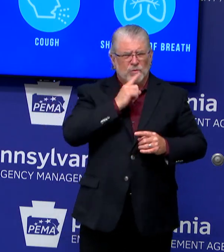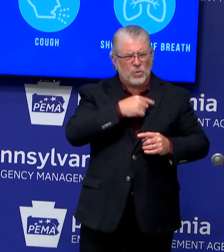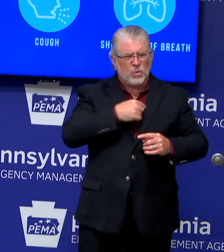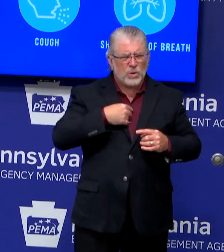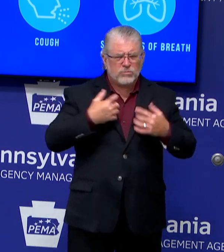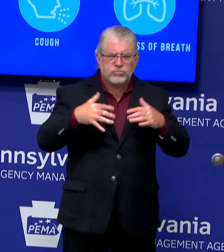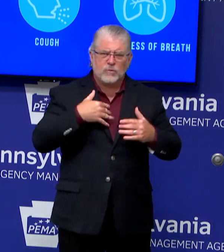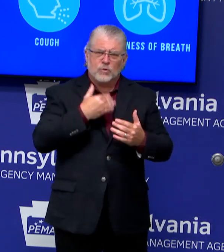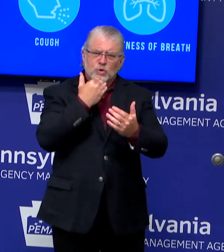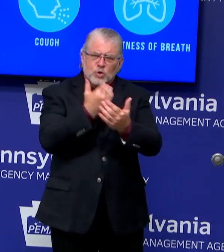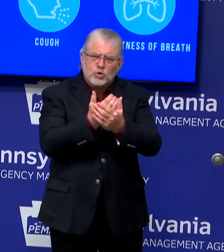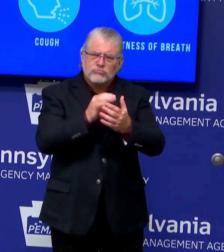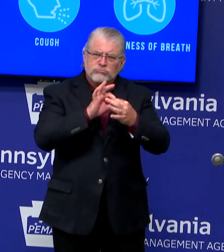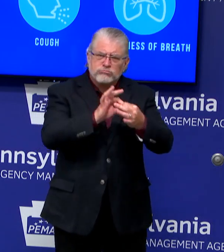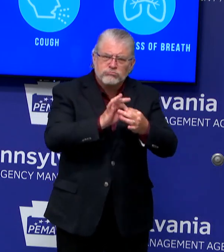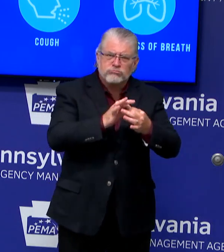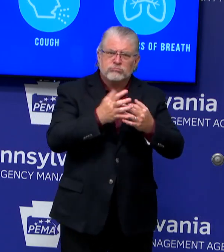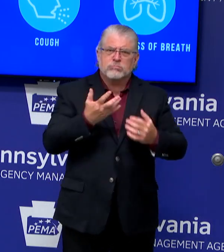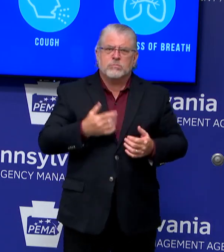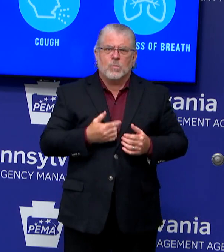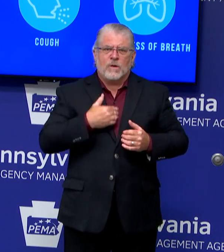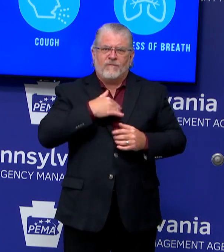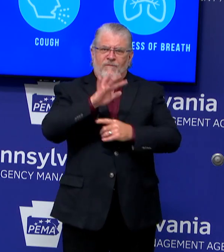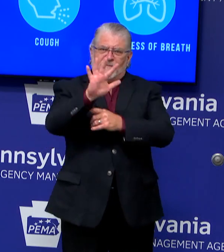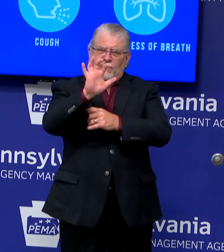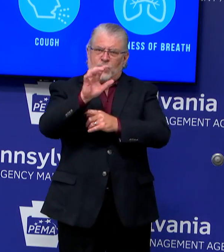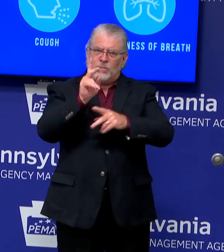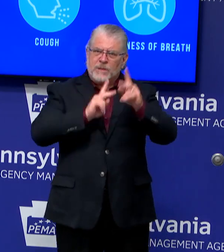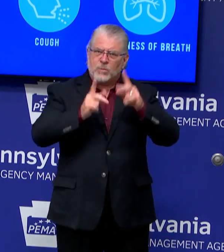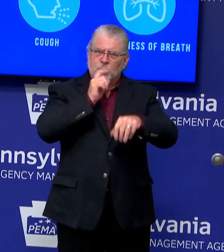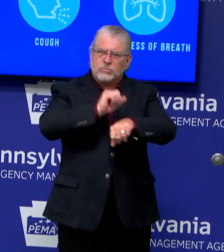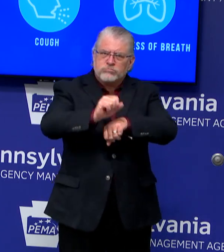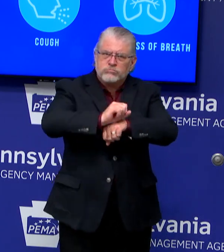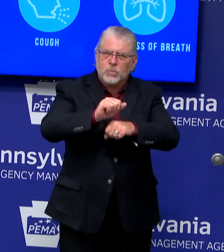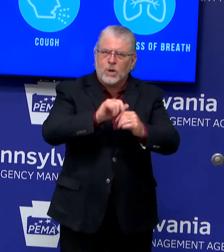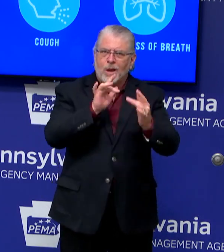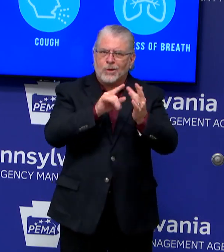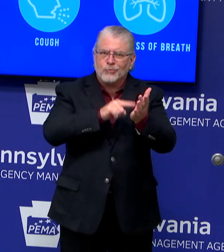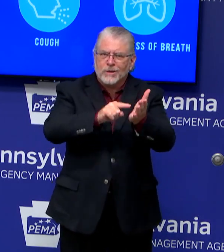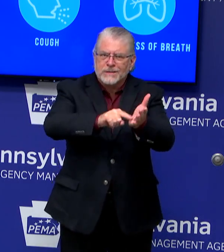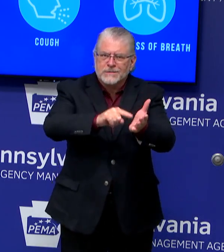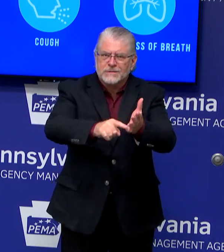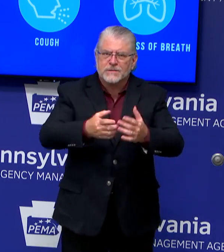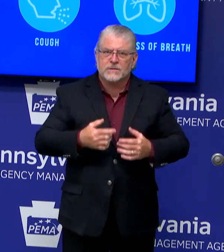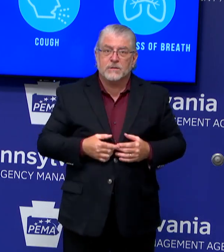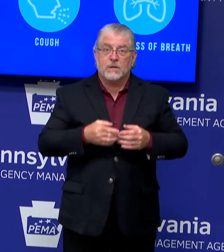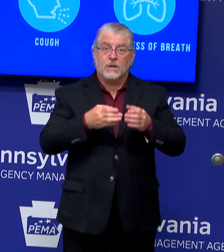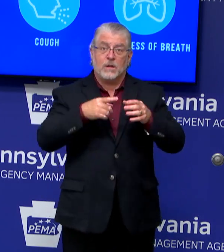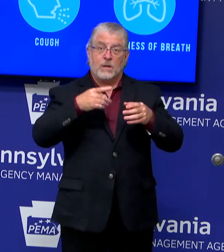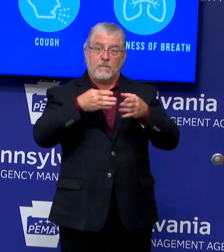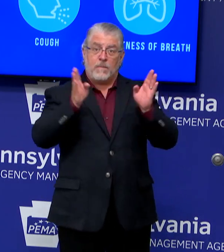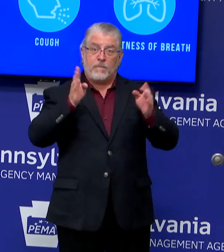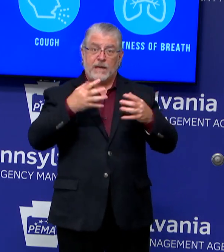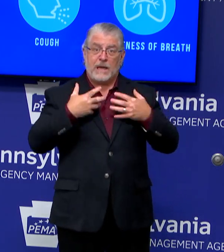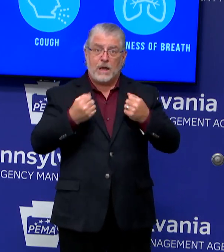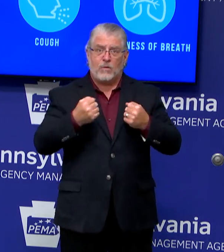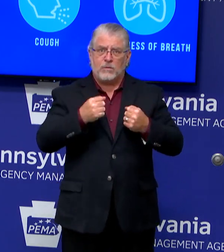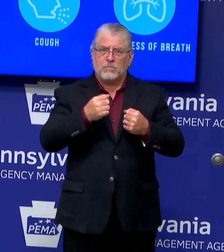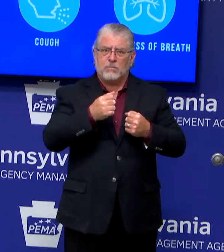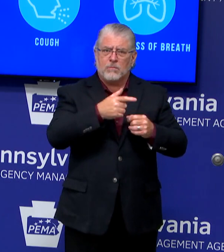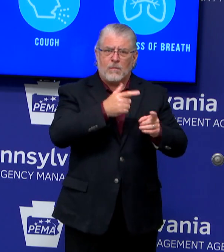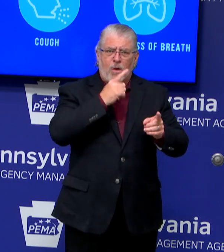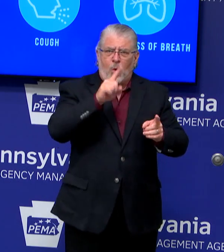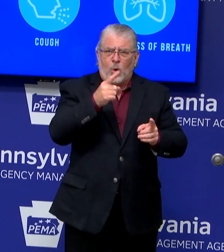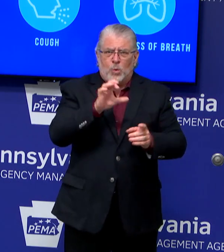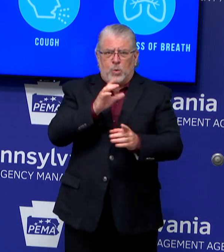to 500 contact tracers. Of course, our nurses, our public health nurses, are leading that effort. But they're not the only people in that effort. We are working with